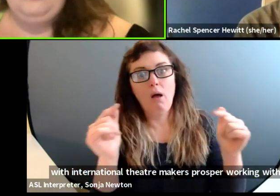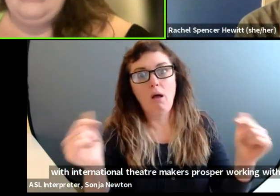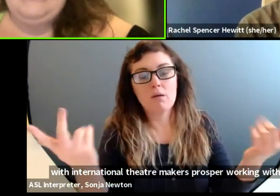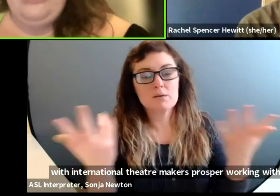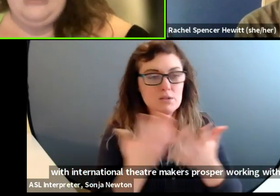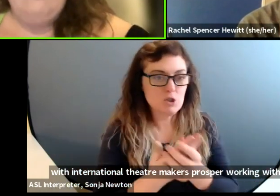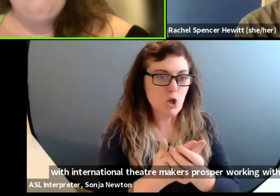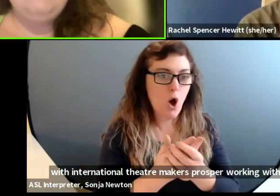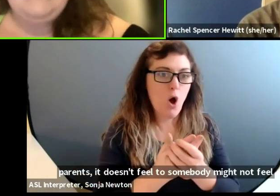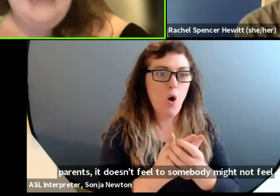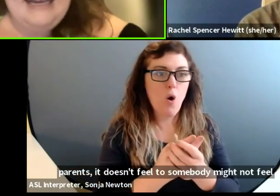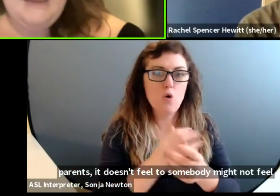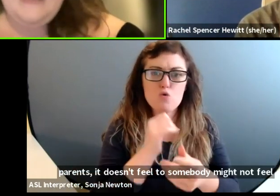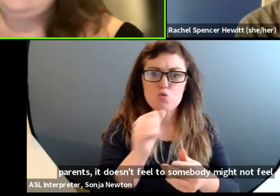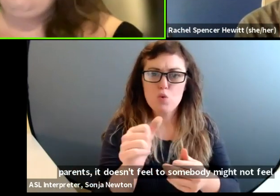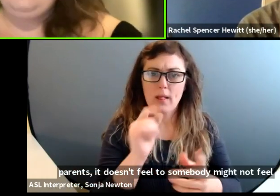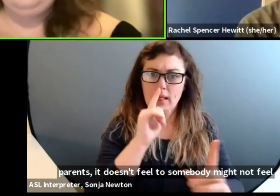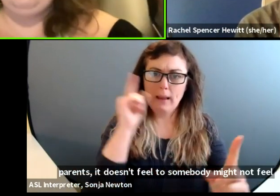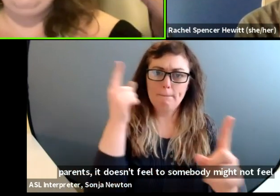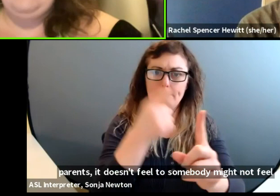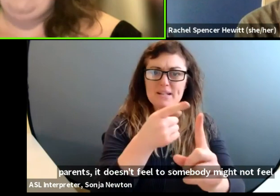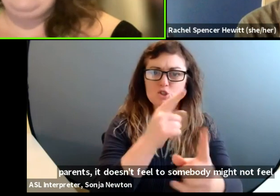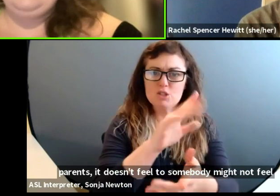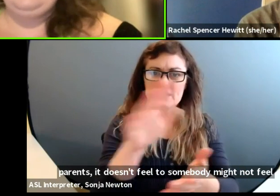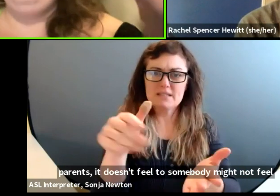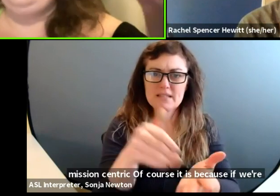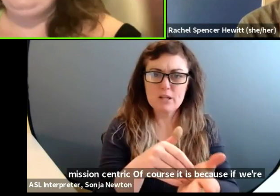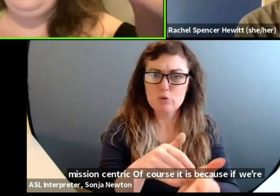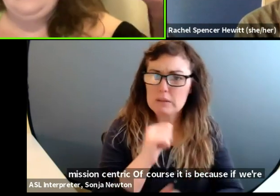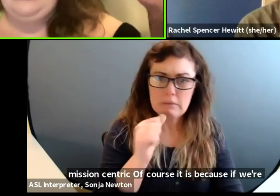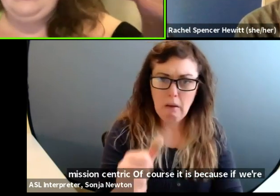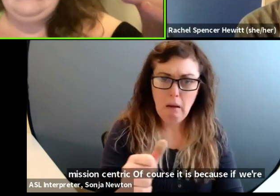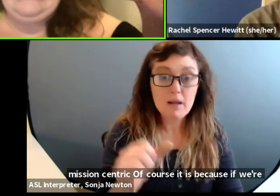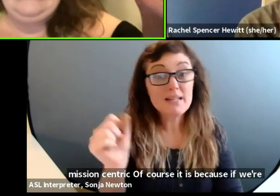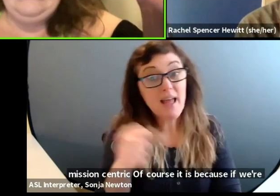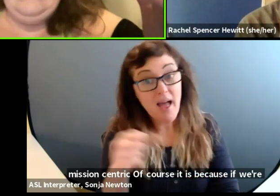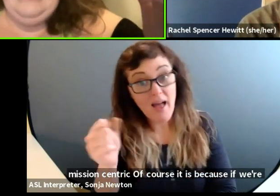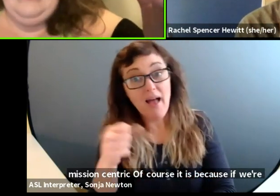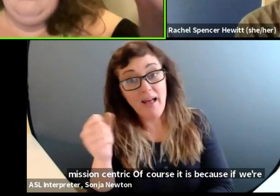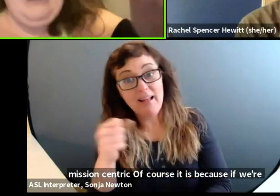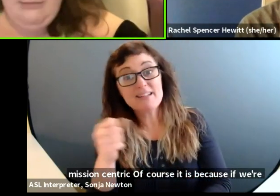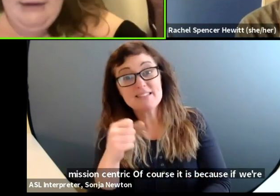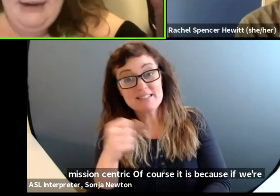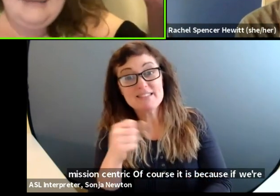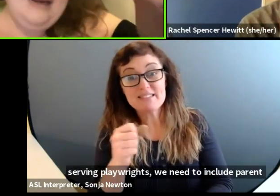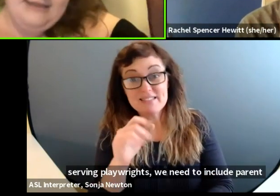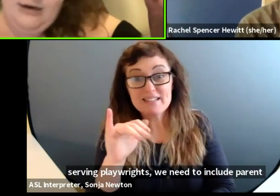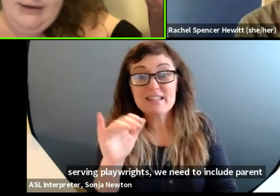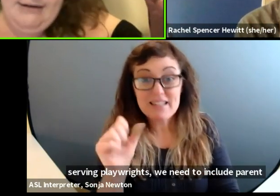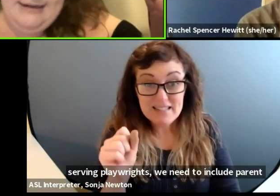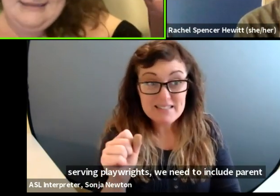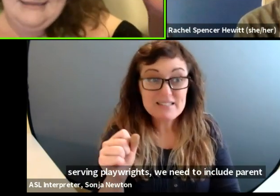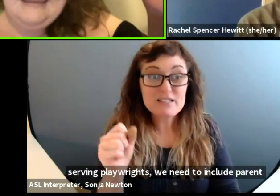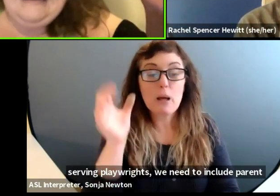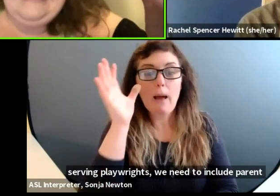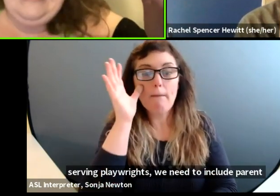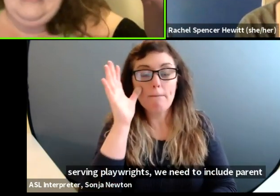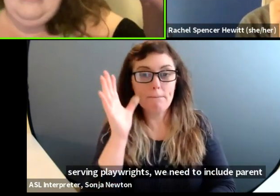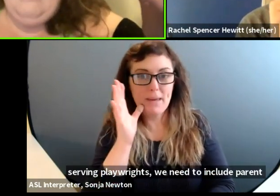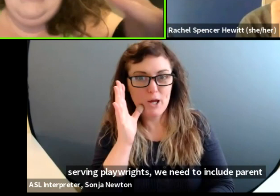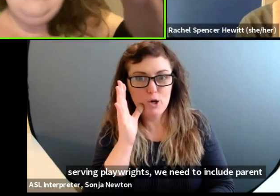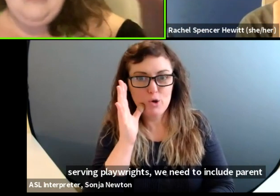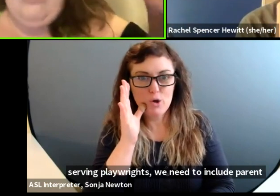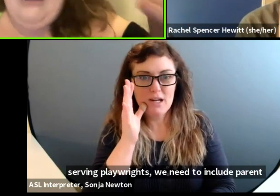feel mission centric. Of course it is because if we're serving playwrights, we need to include, um, parent playwrights, caretaker playwrights,